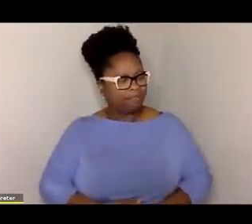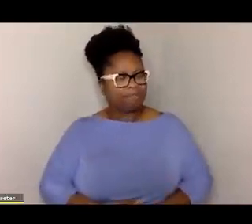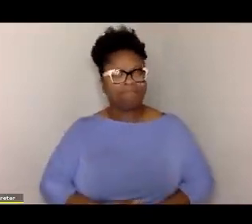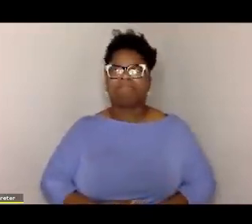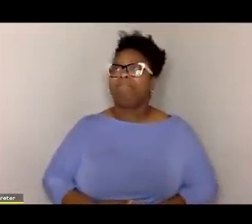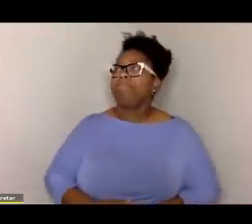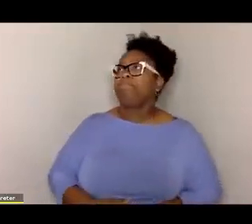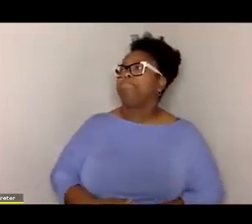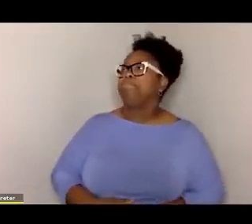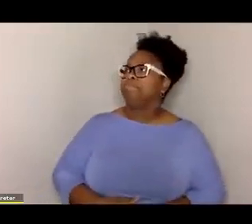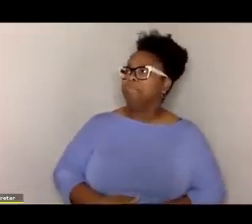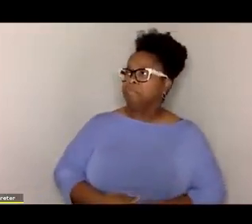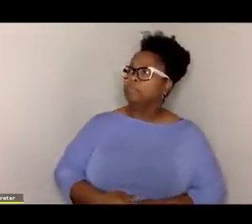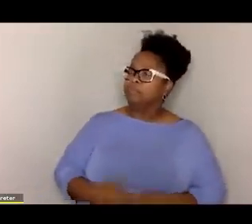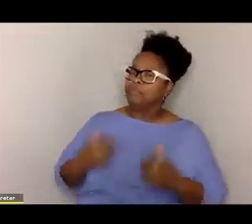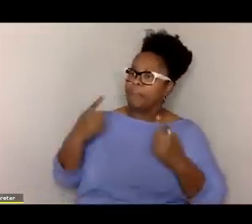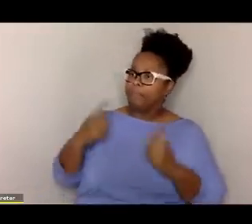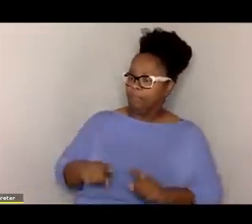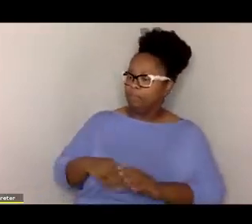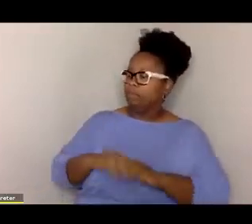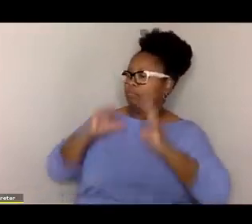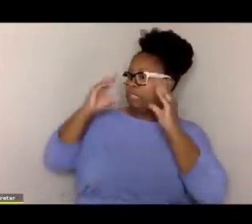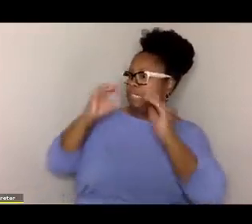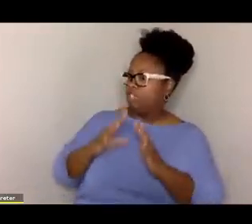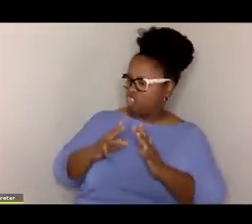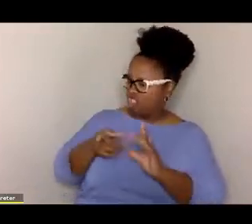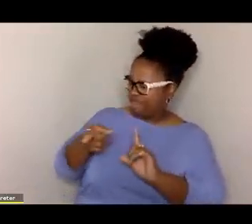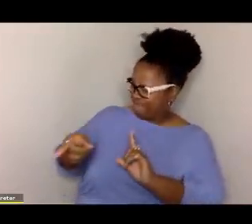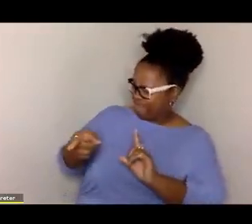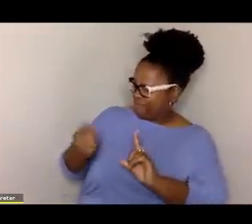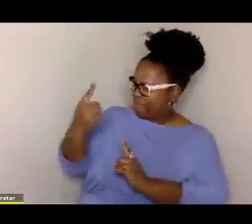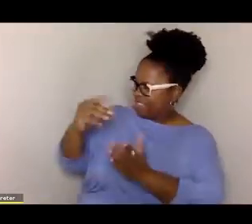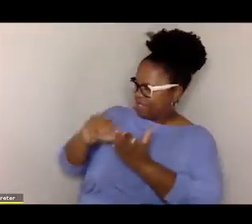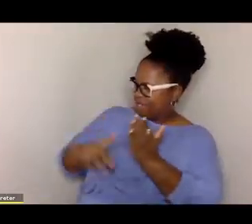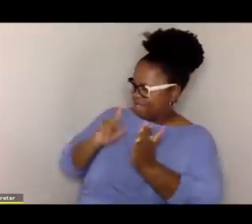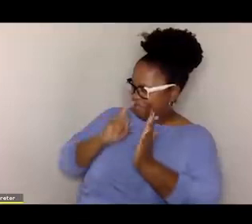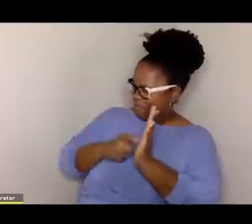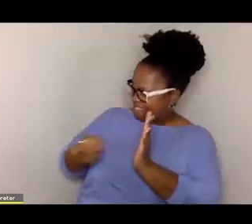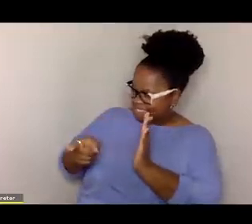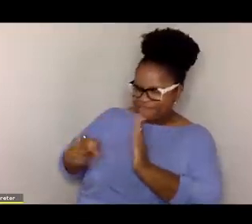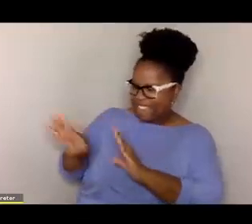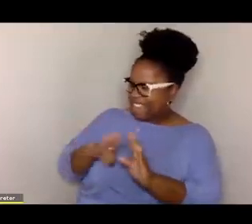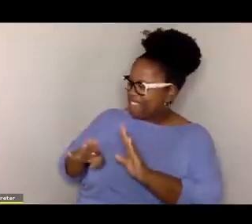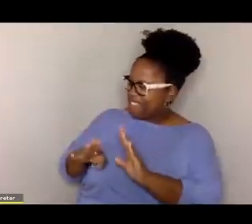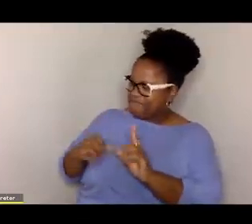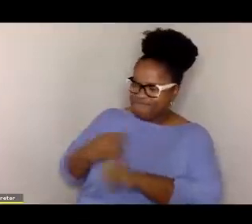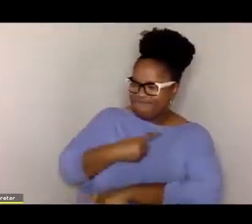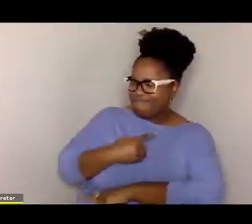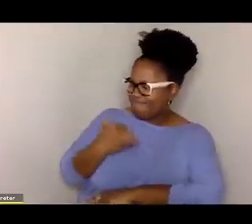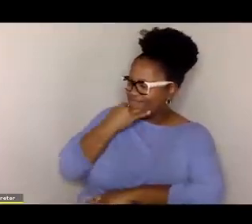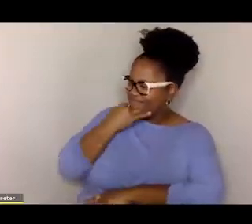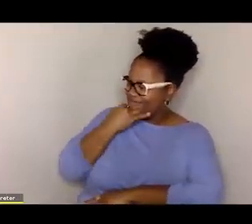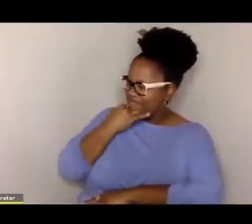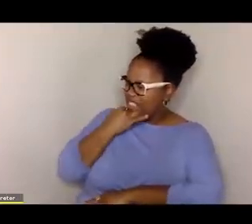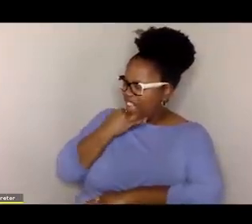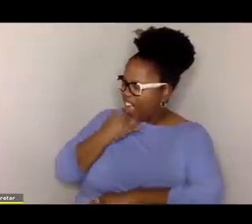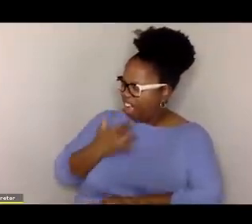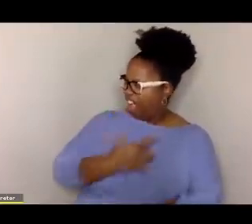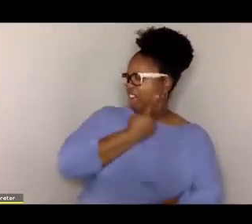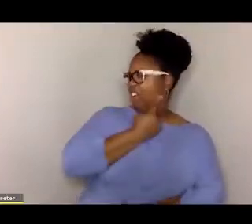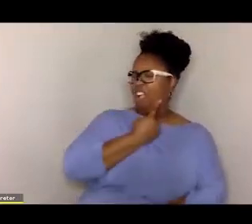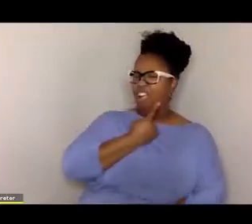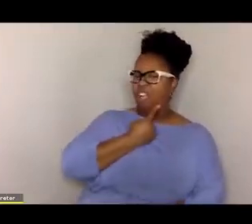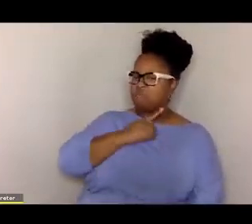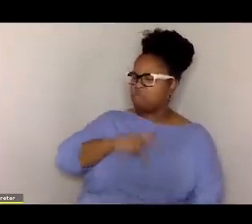A lot of times when a teacher has a child who acts out in the class, they feel